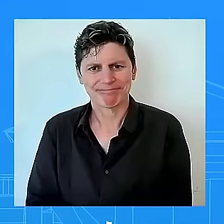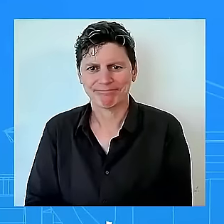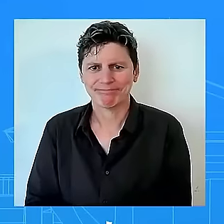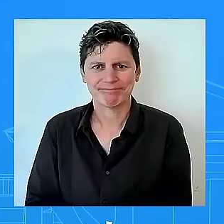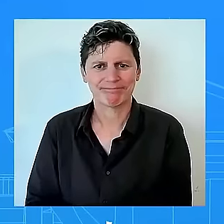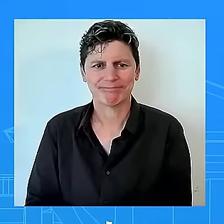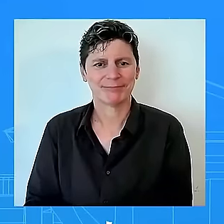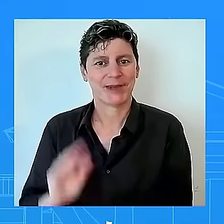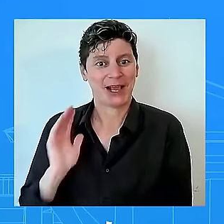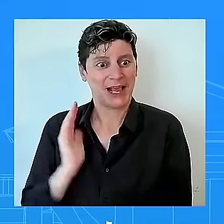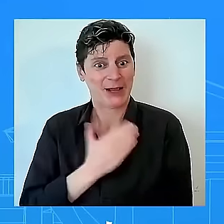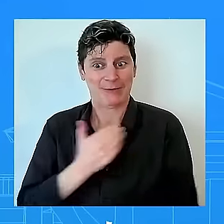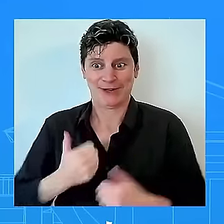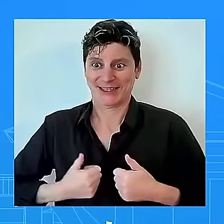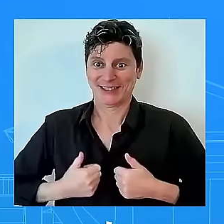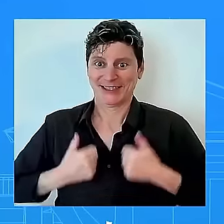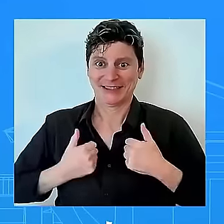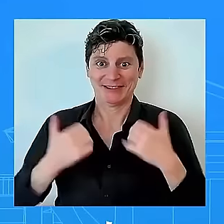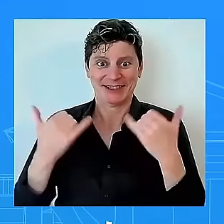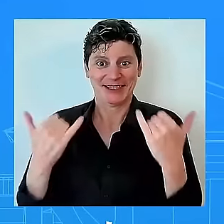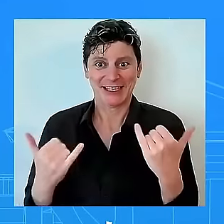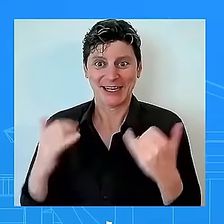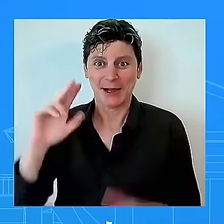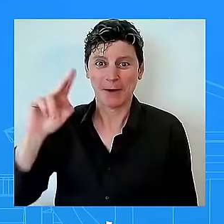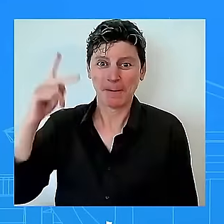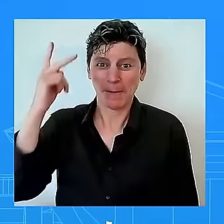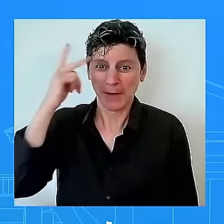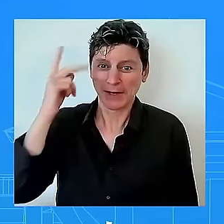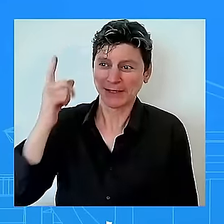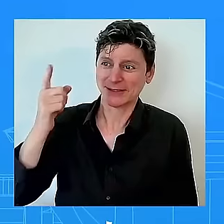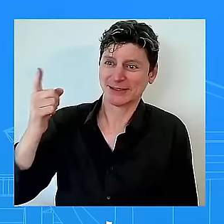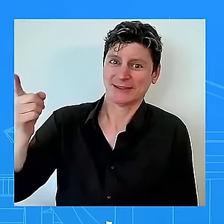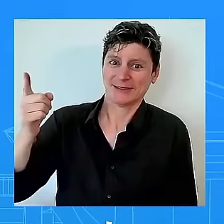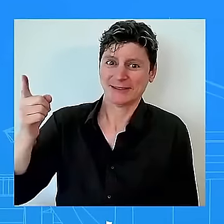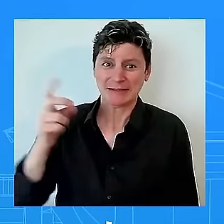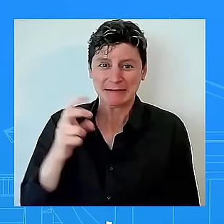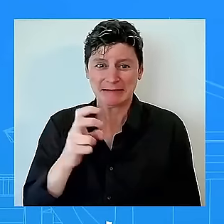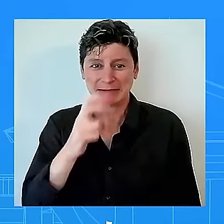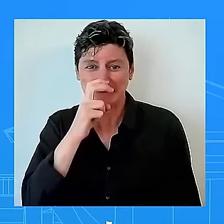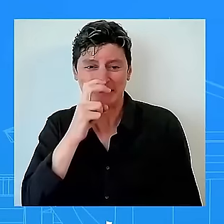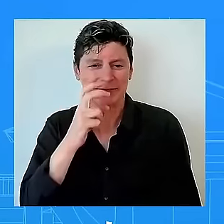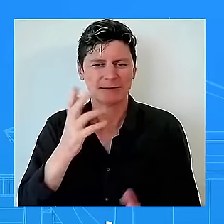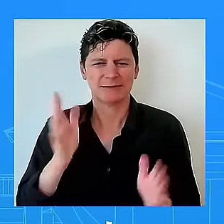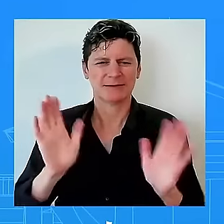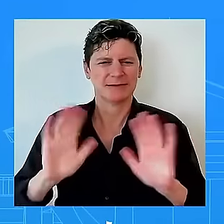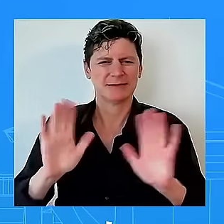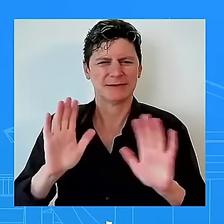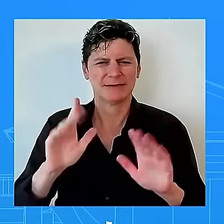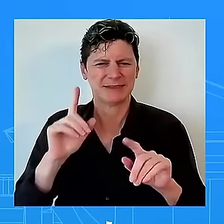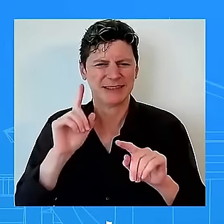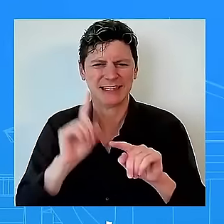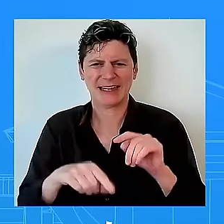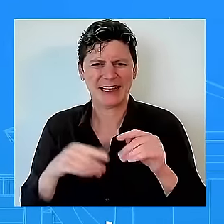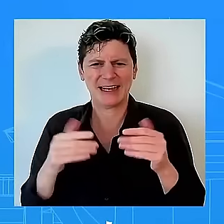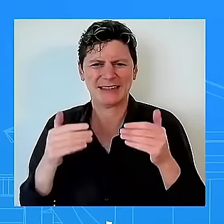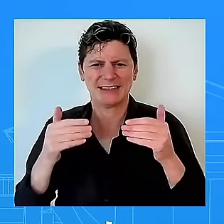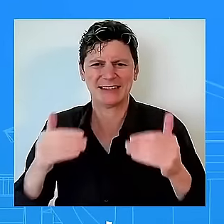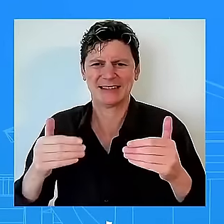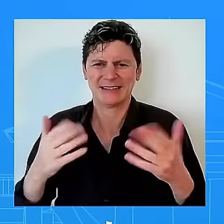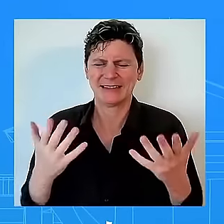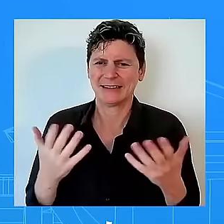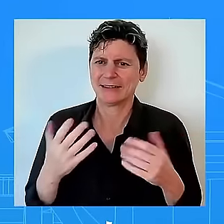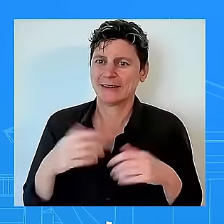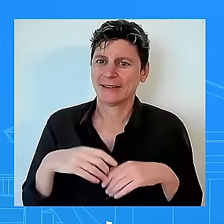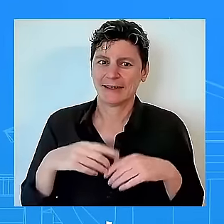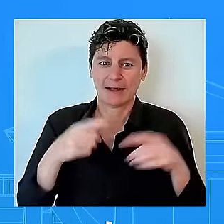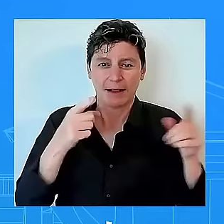the political rhetoric is too high the violent rhetoric is too high uh and we saw what happened january 6 we saw what